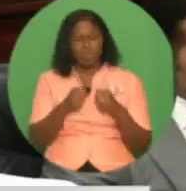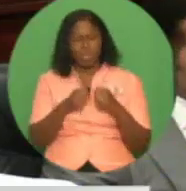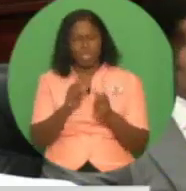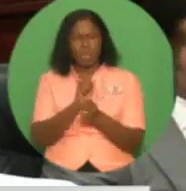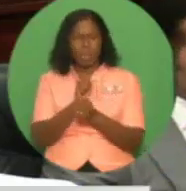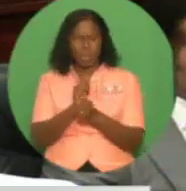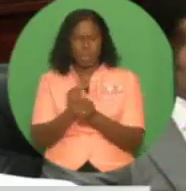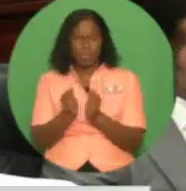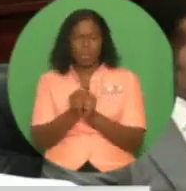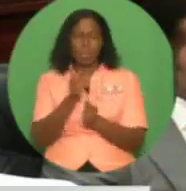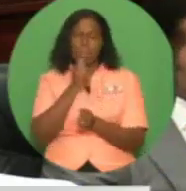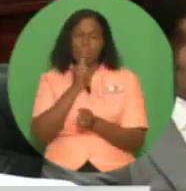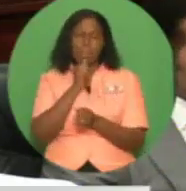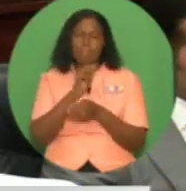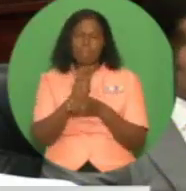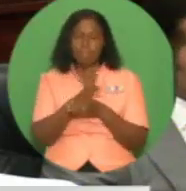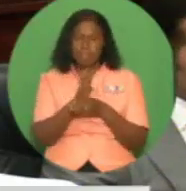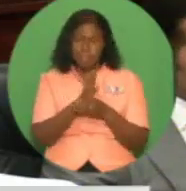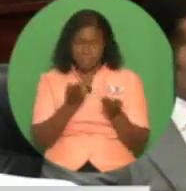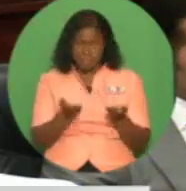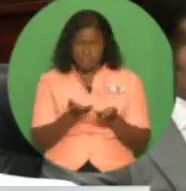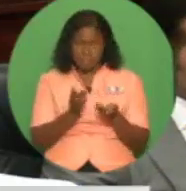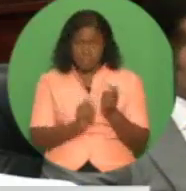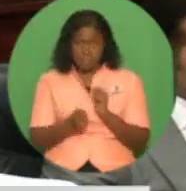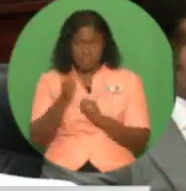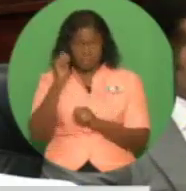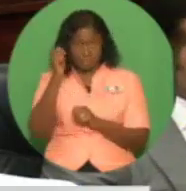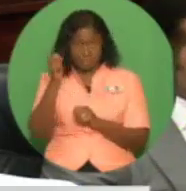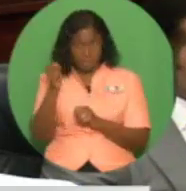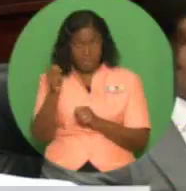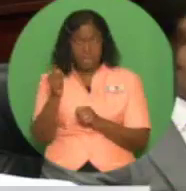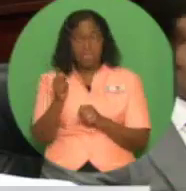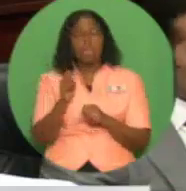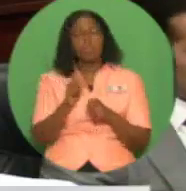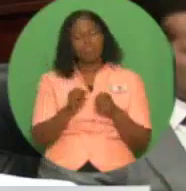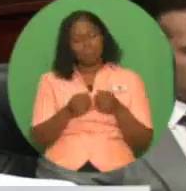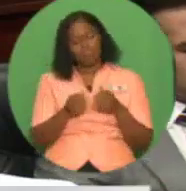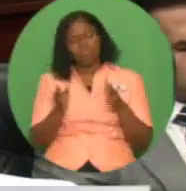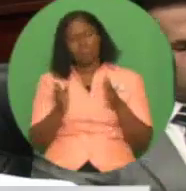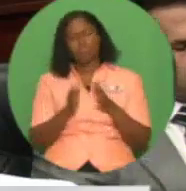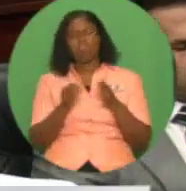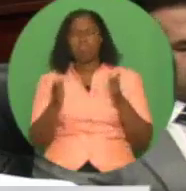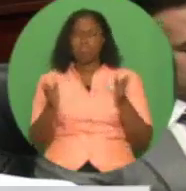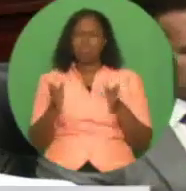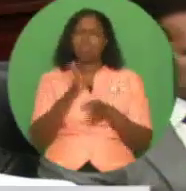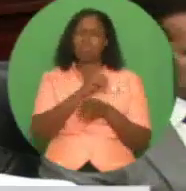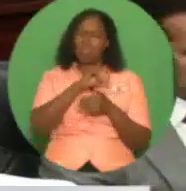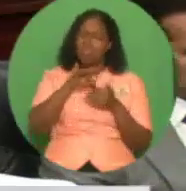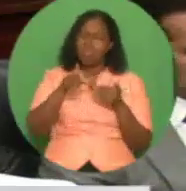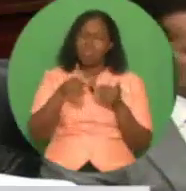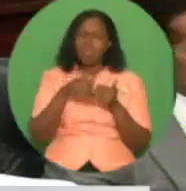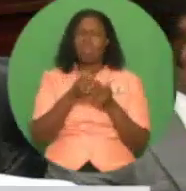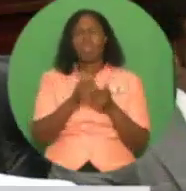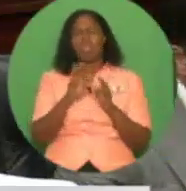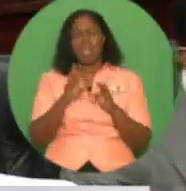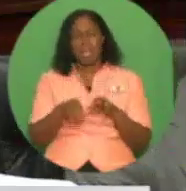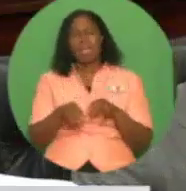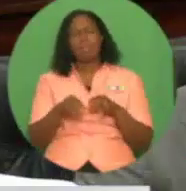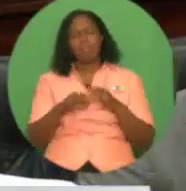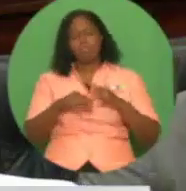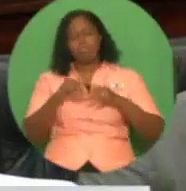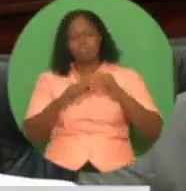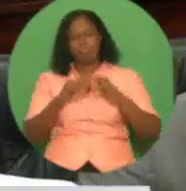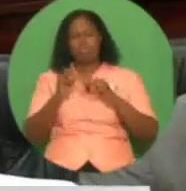are impacting and impeding the HTC from expanding its housing construction program. We have established a